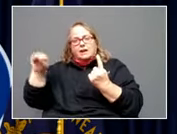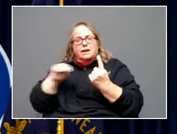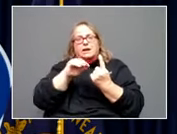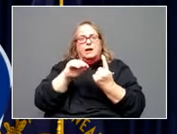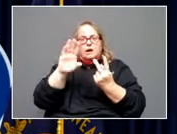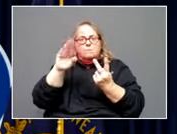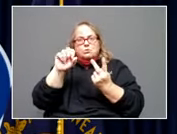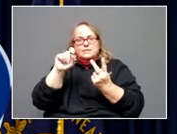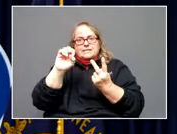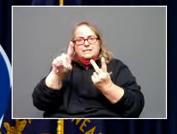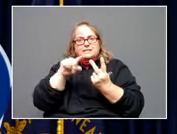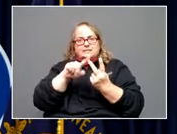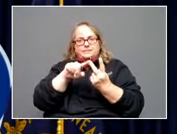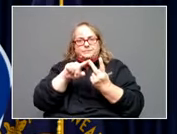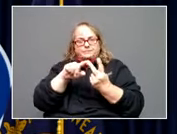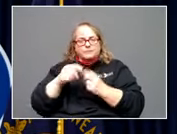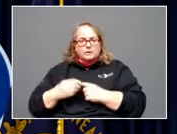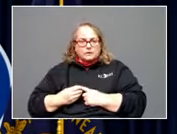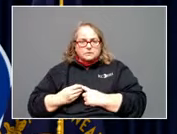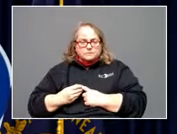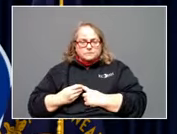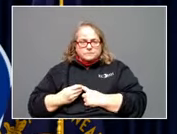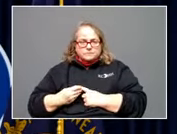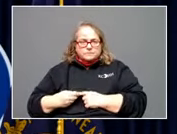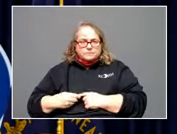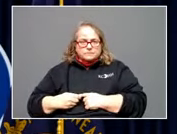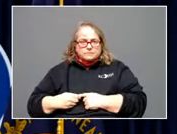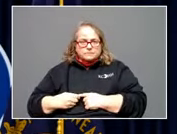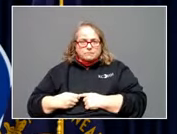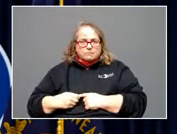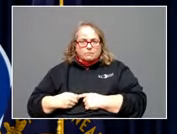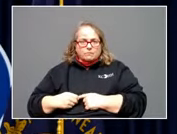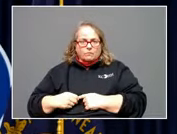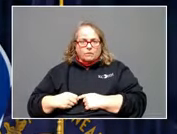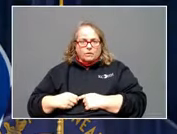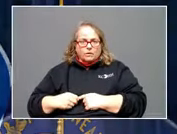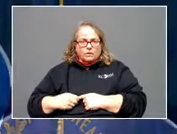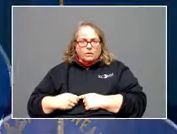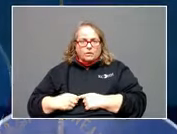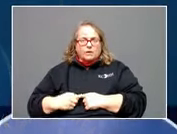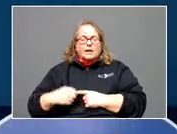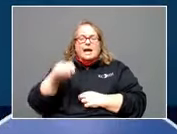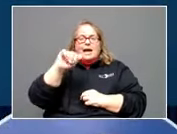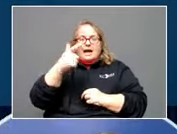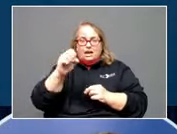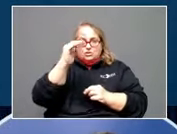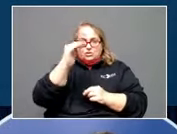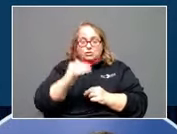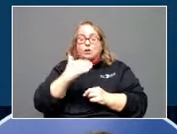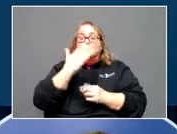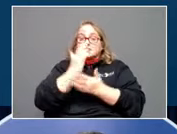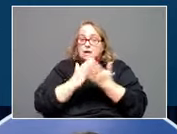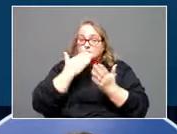vaccinated. Let's go to our age breakdown because we have a couple of pieces of good news. We're still at 62